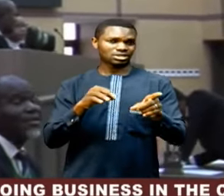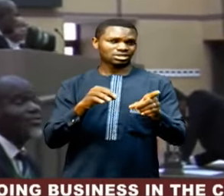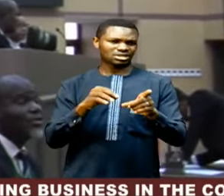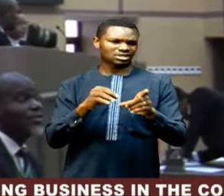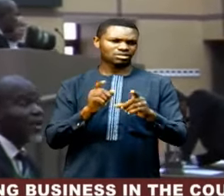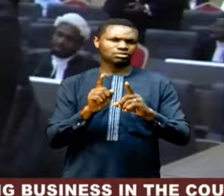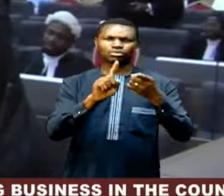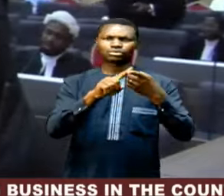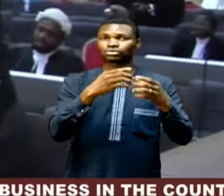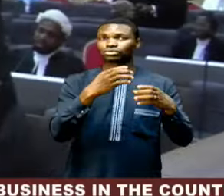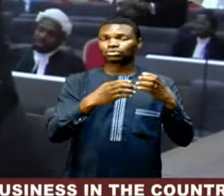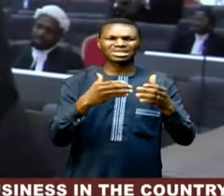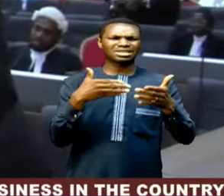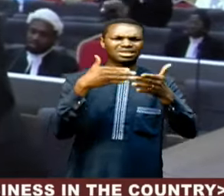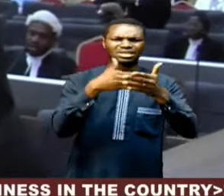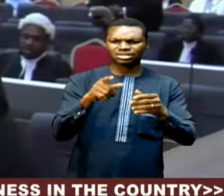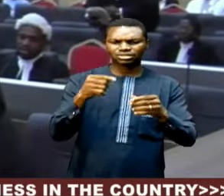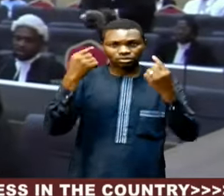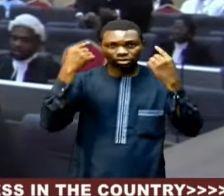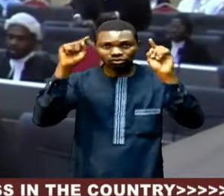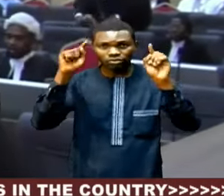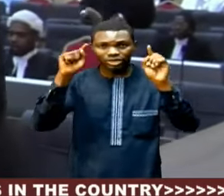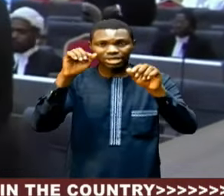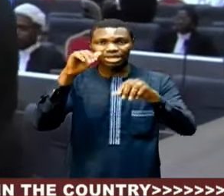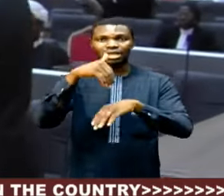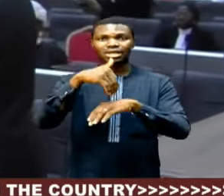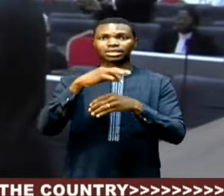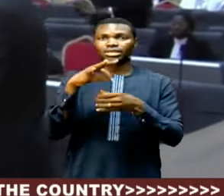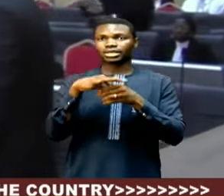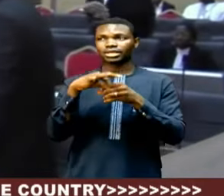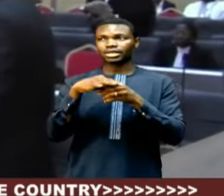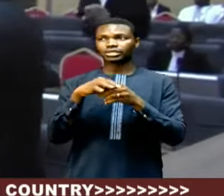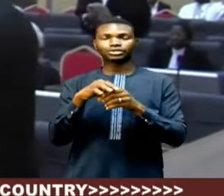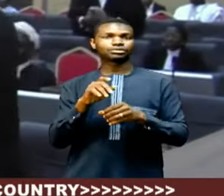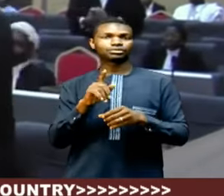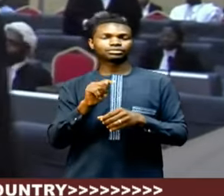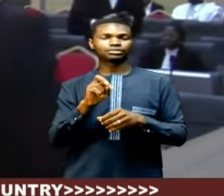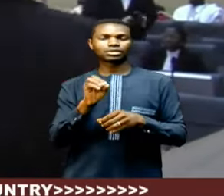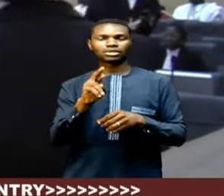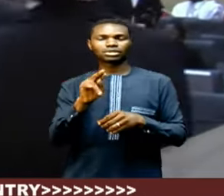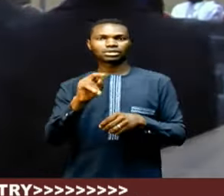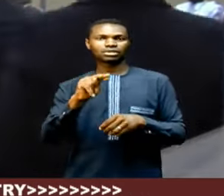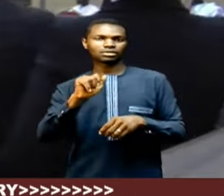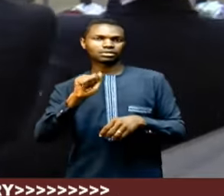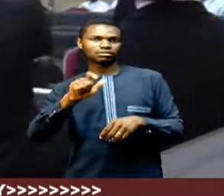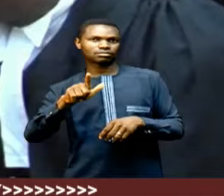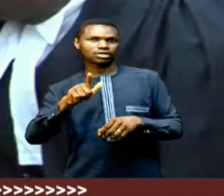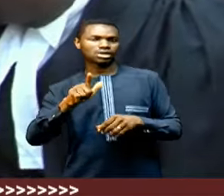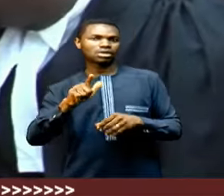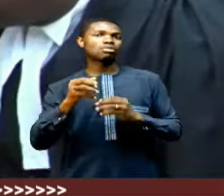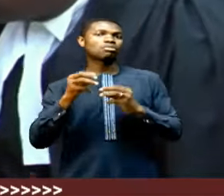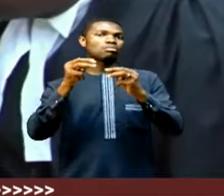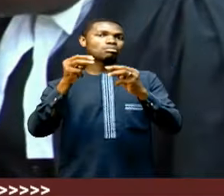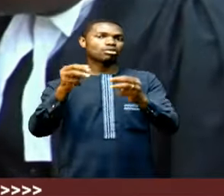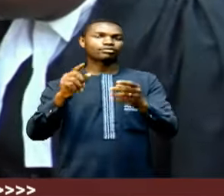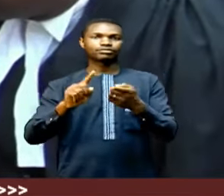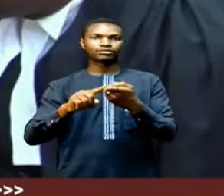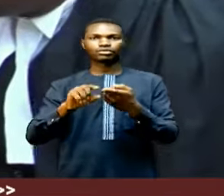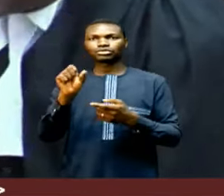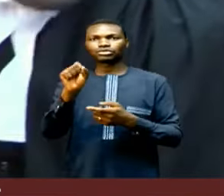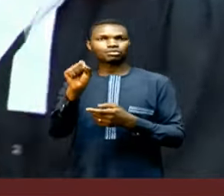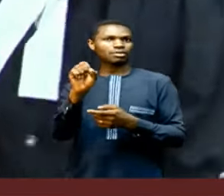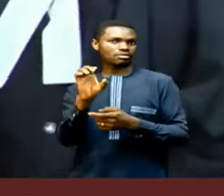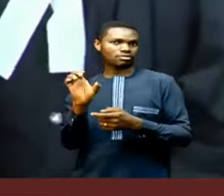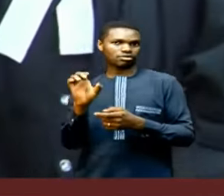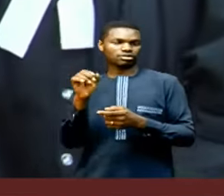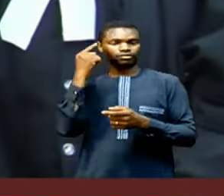victory at the Election Petition Tribunal and Court of Appeal, prompting his move to the Apex Court for redress. He alleged